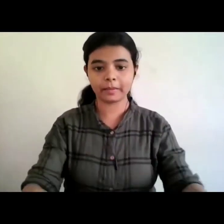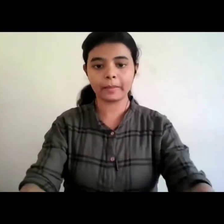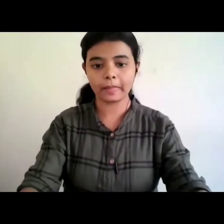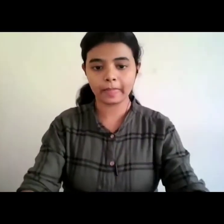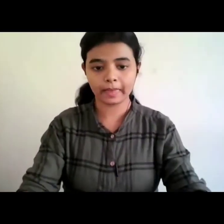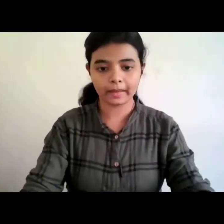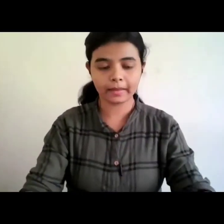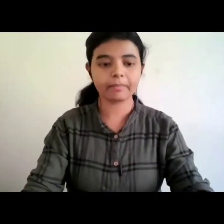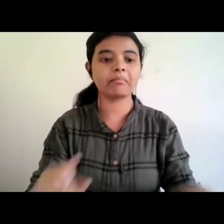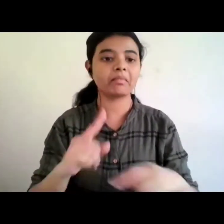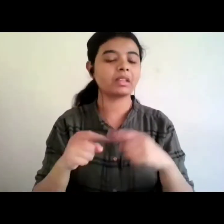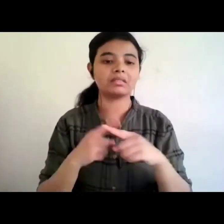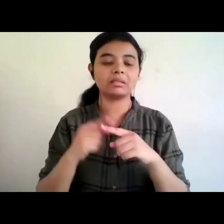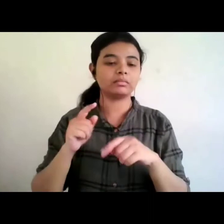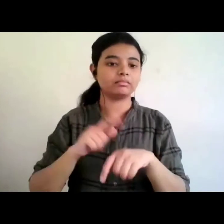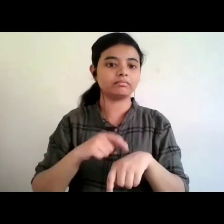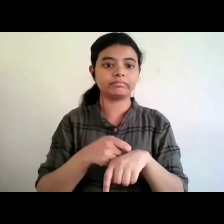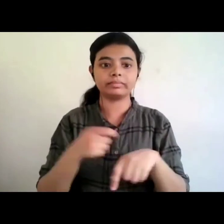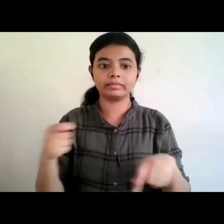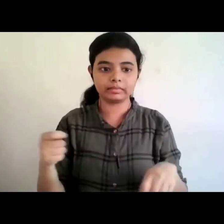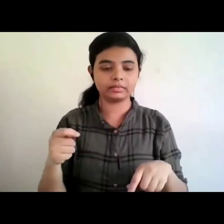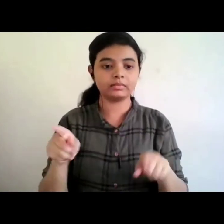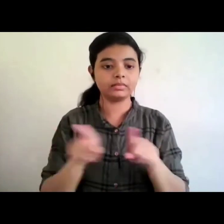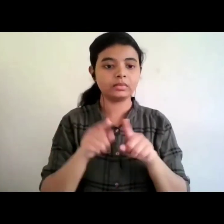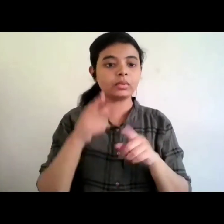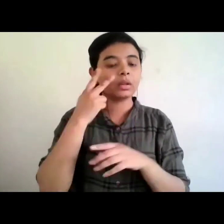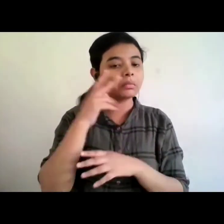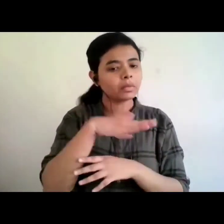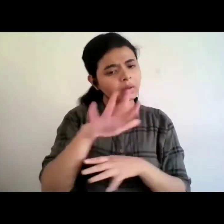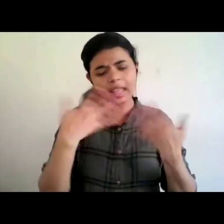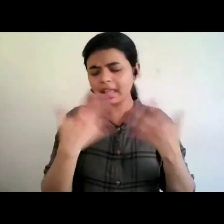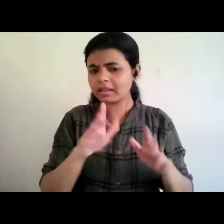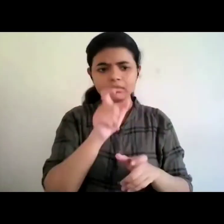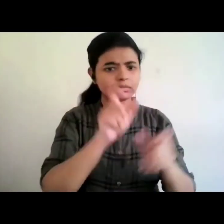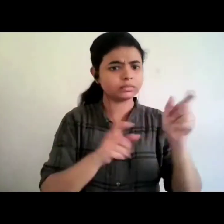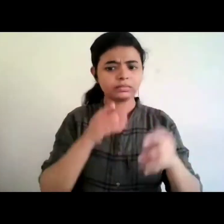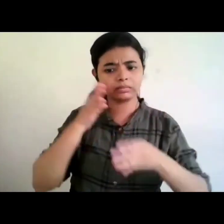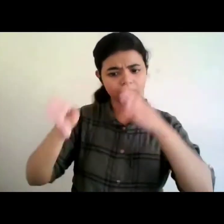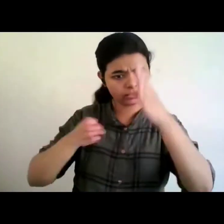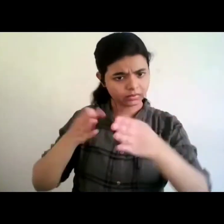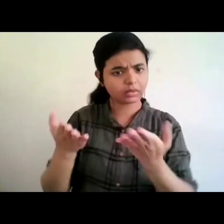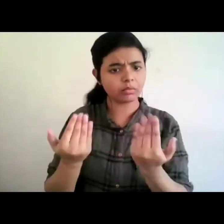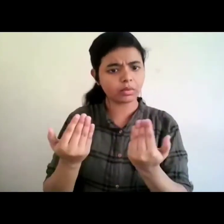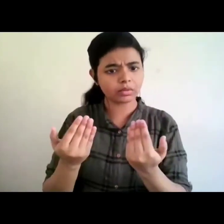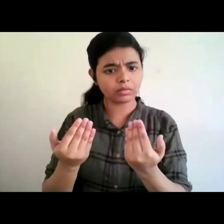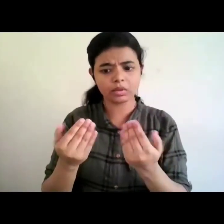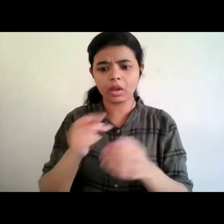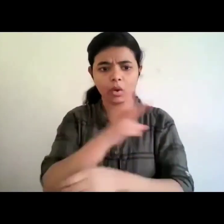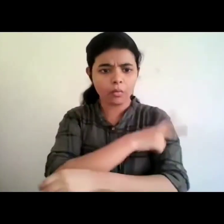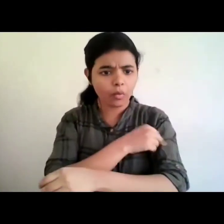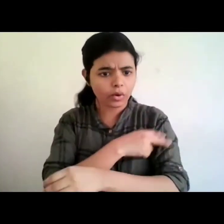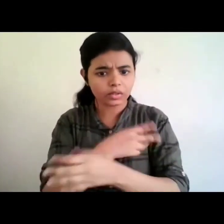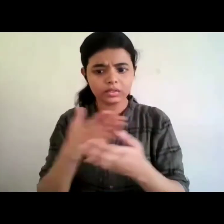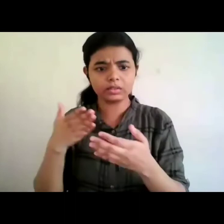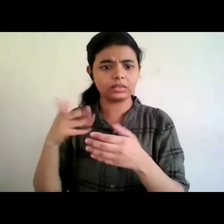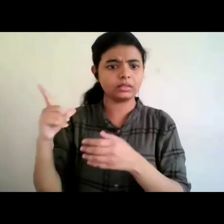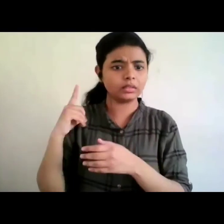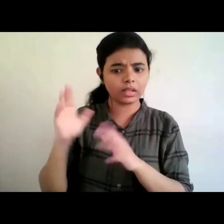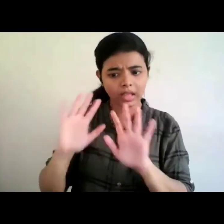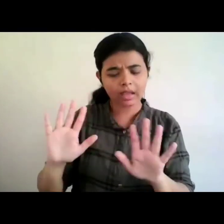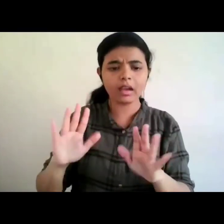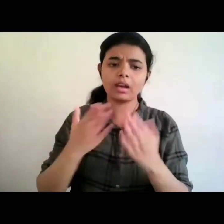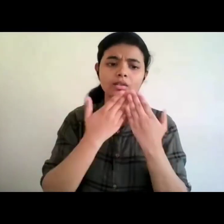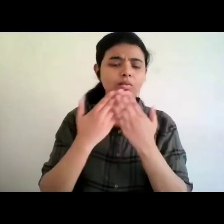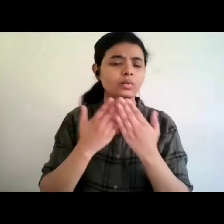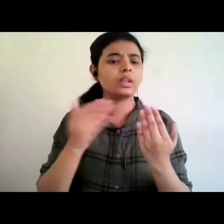really taken it up any student with blindness that goes to that school their reading needs are met by the volunteers within those school that school itself